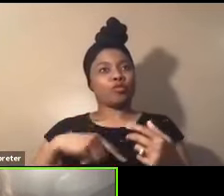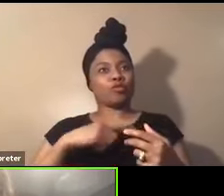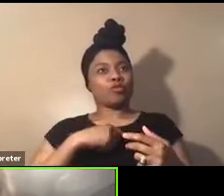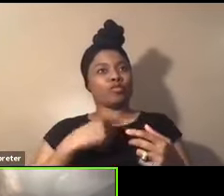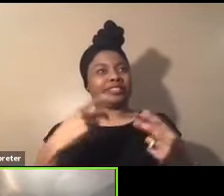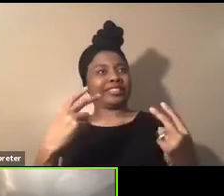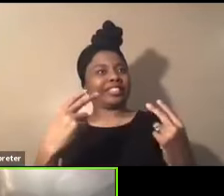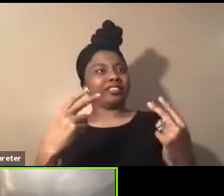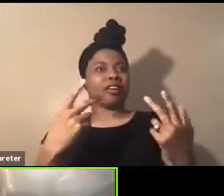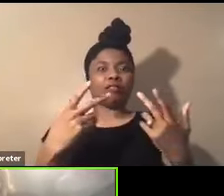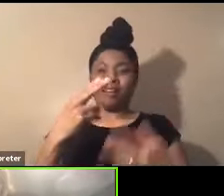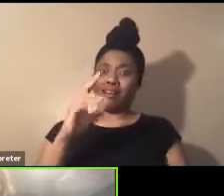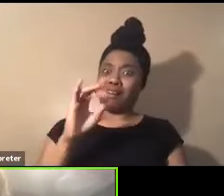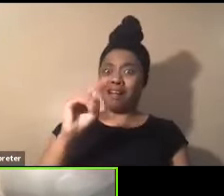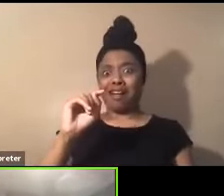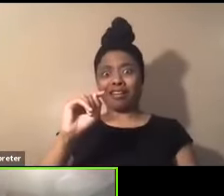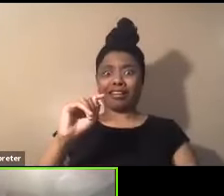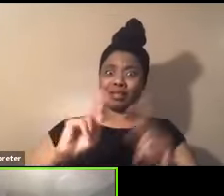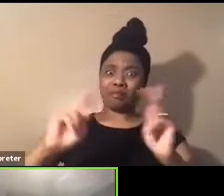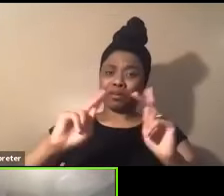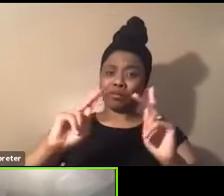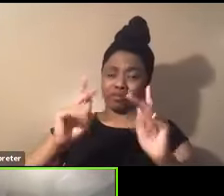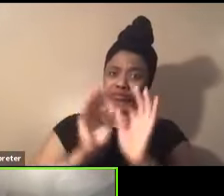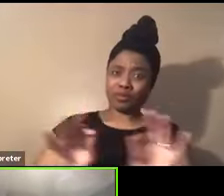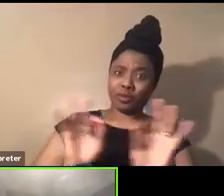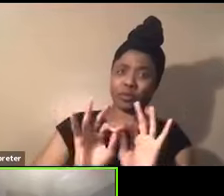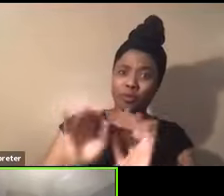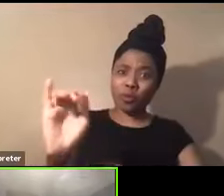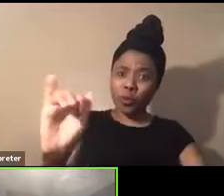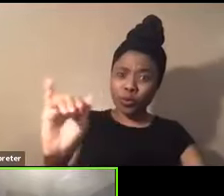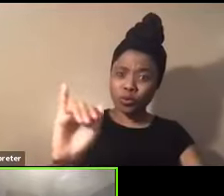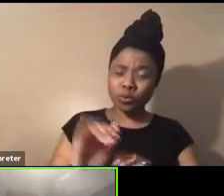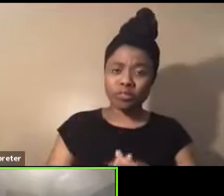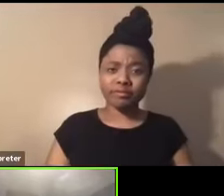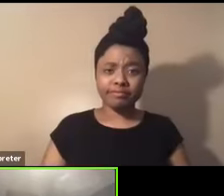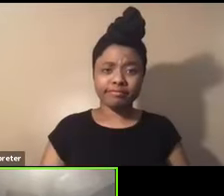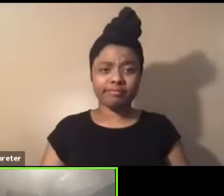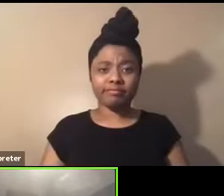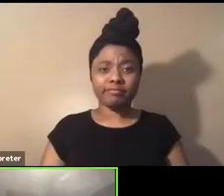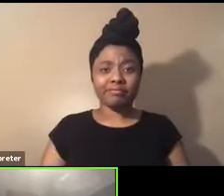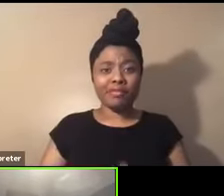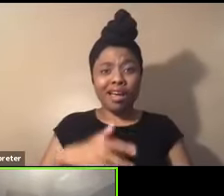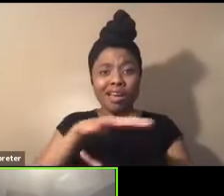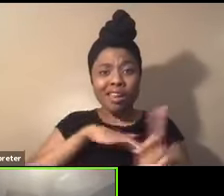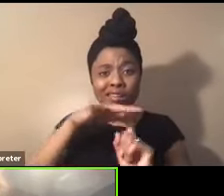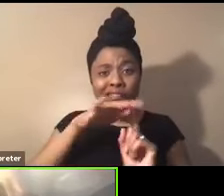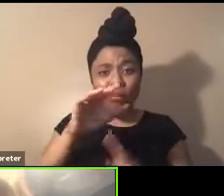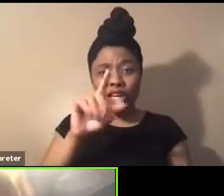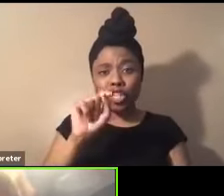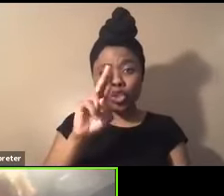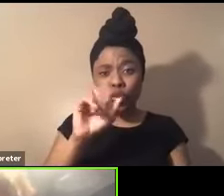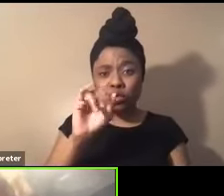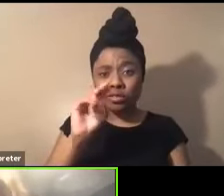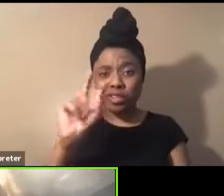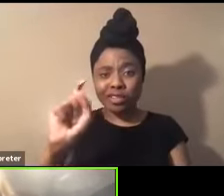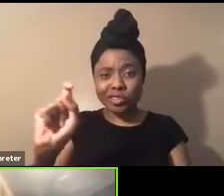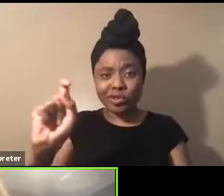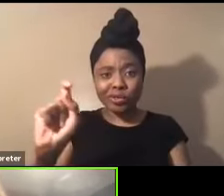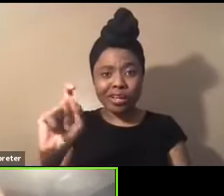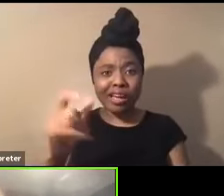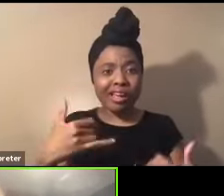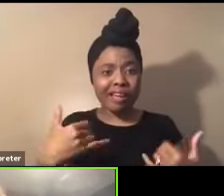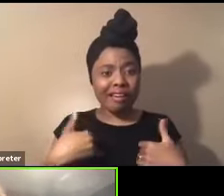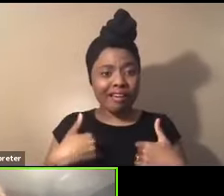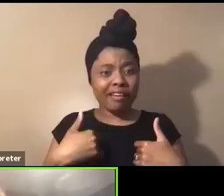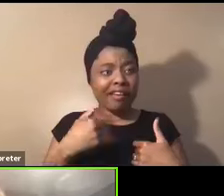I mean, those were, that was significant too. You know, if you're living in, you know, like climate, like Tucson, you know, like you have Adobe here, you